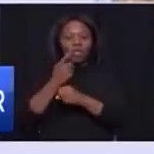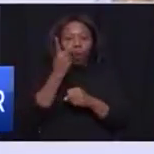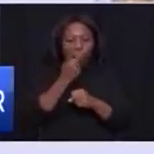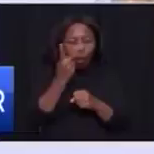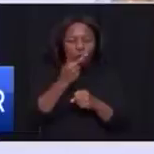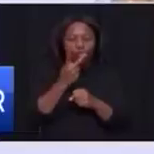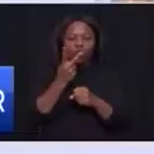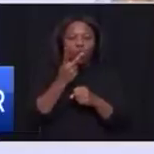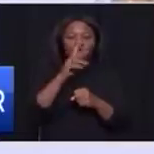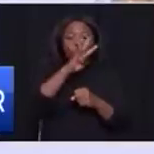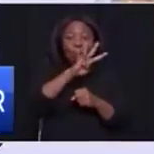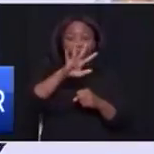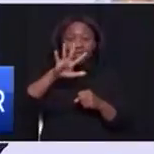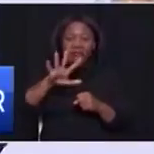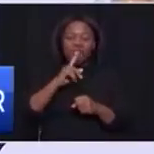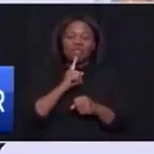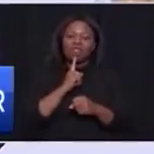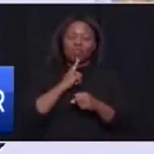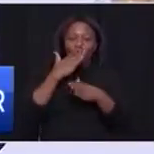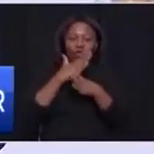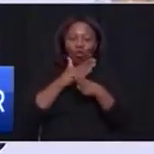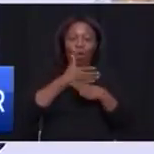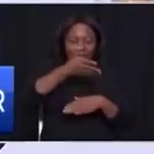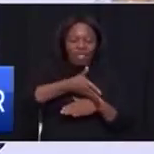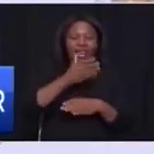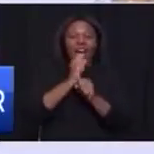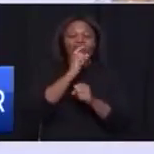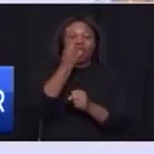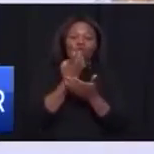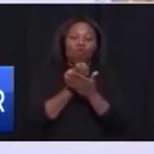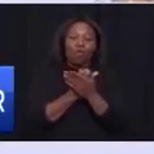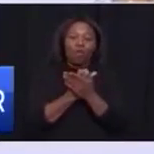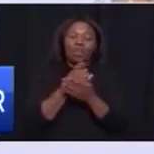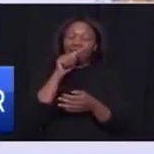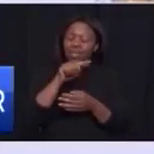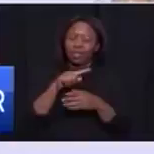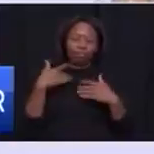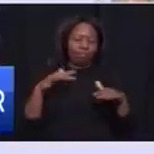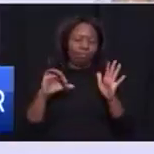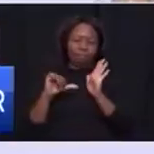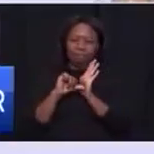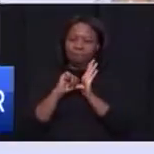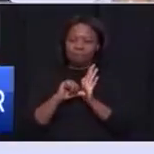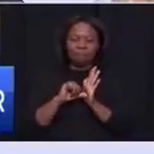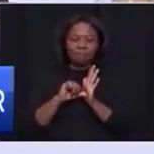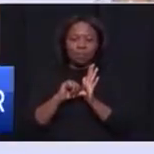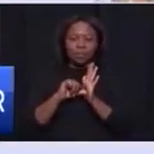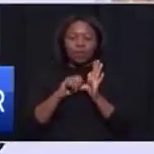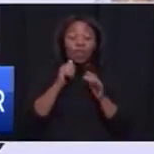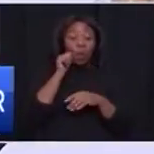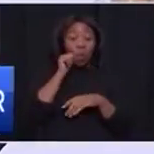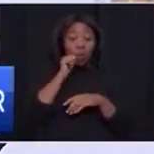45,000 jobs in the Gauteng economy. And this is important. When we talk about